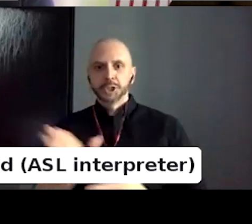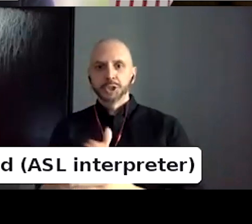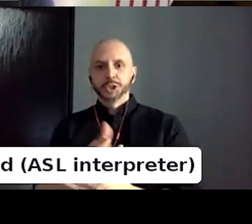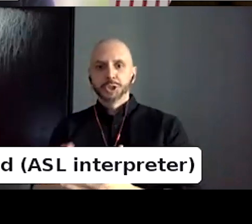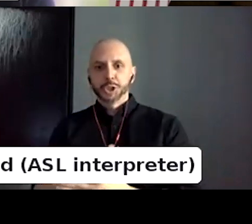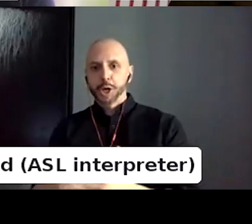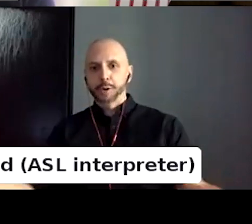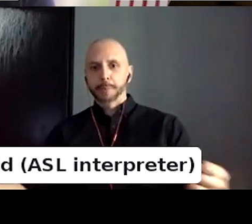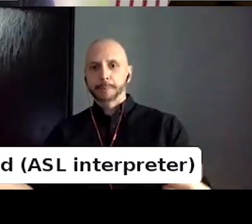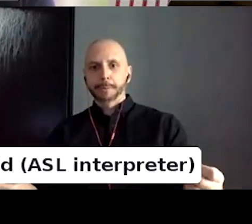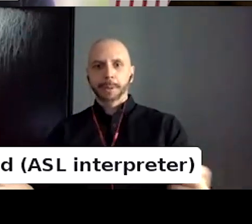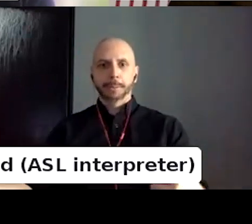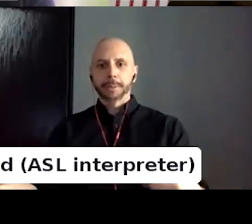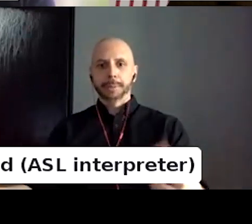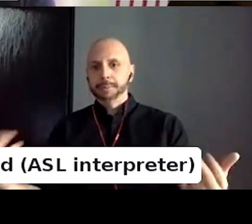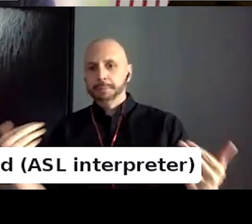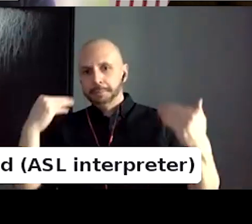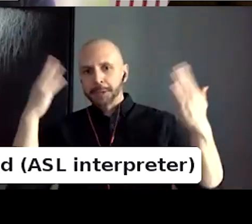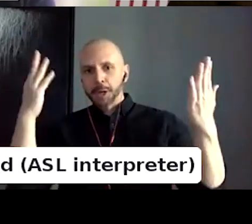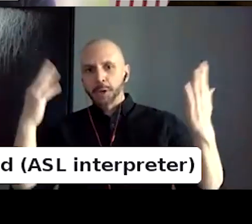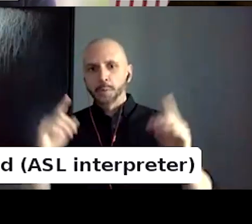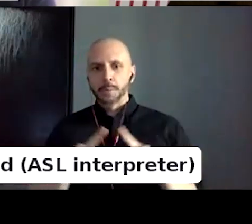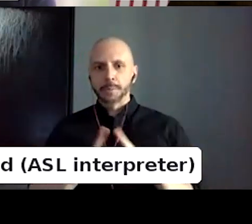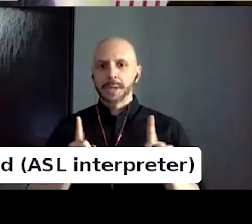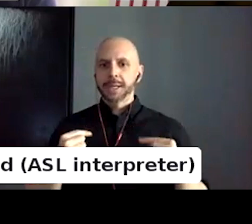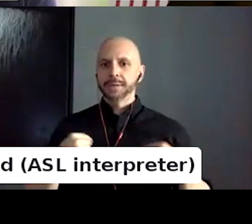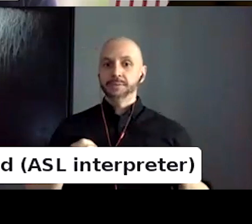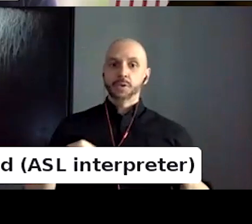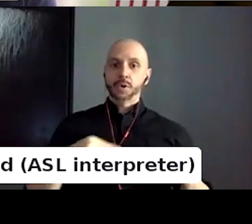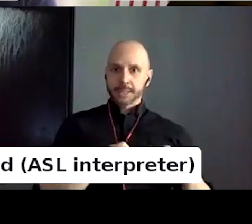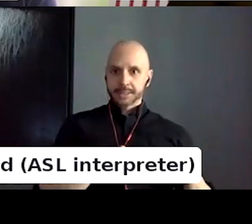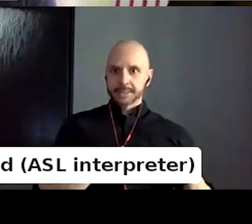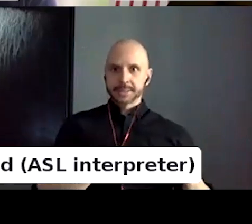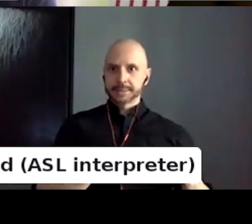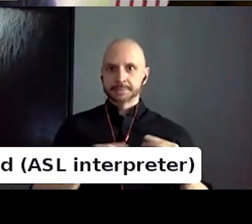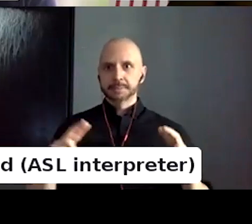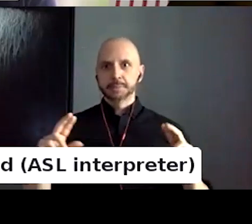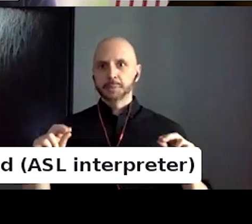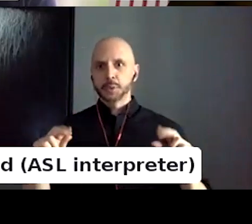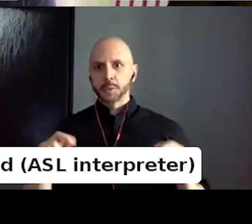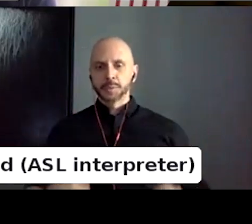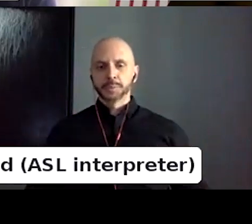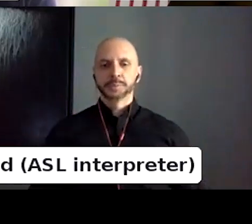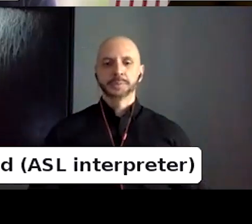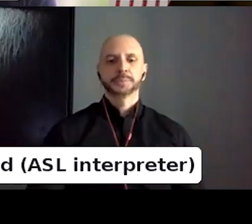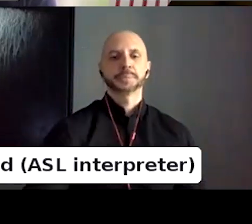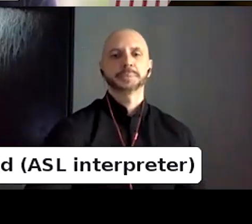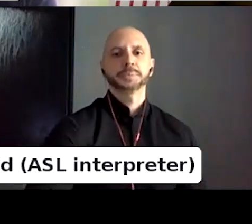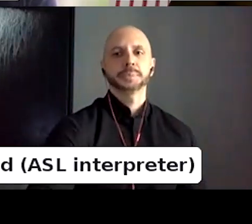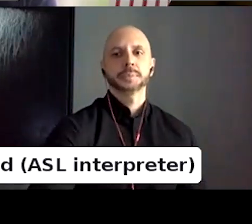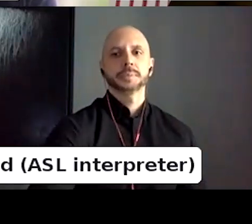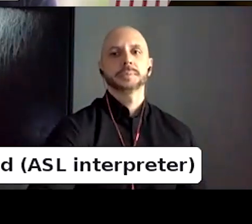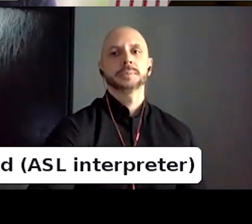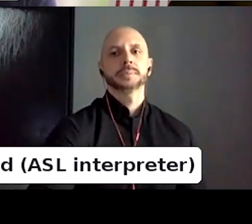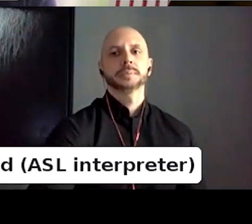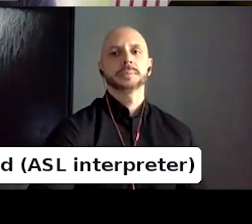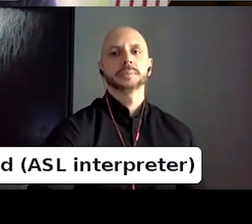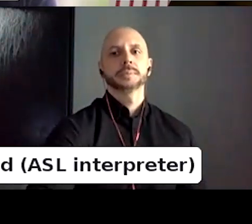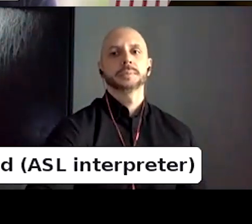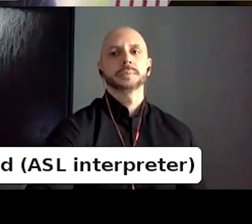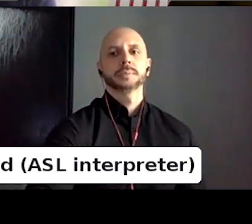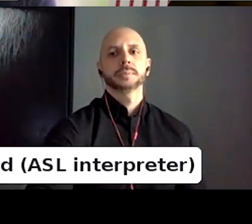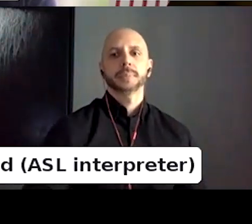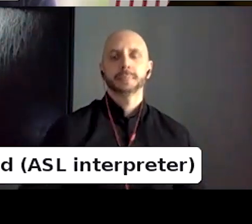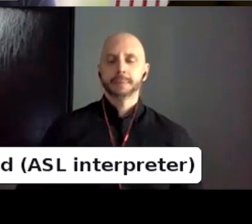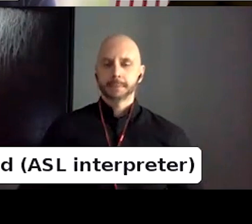each other, but not through us. We really thought, take it where you want it. Don't feel like you need to be inspired